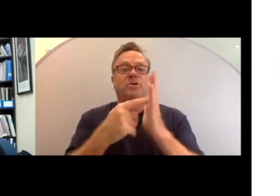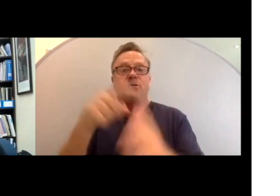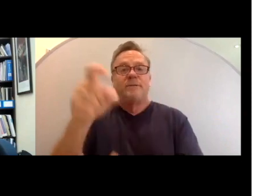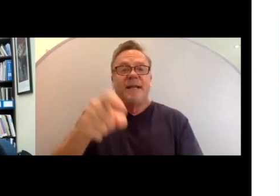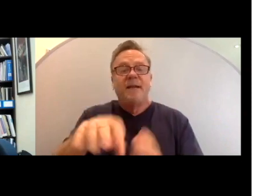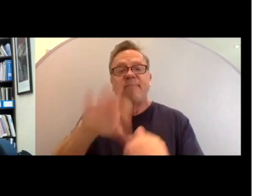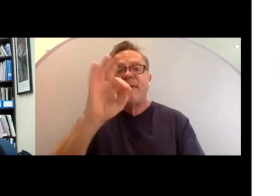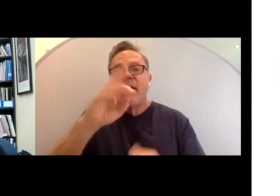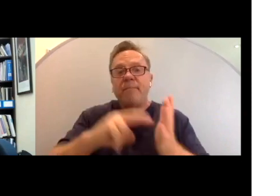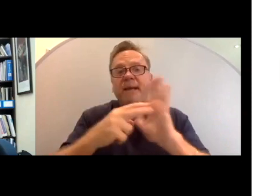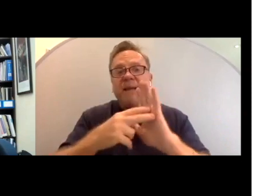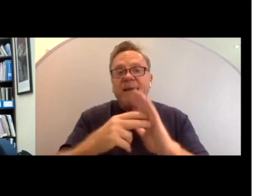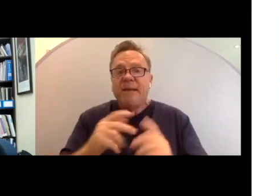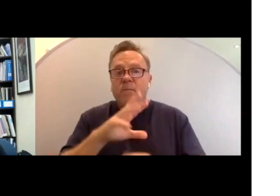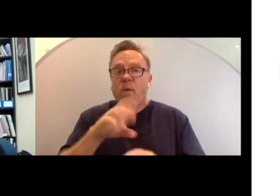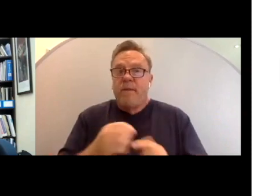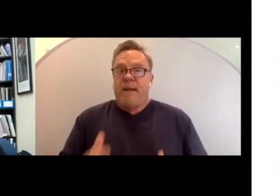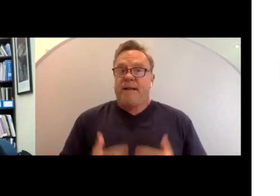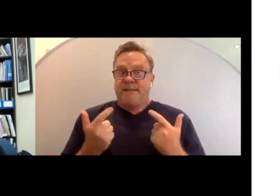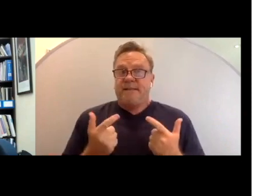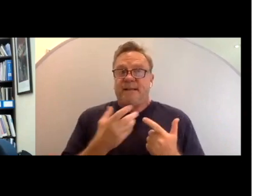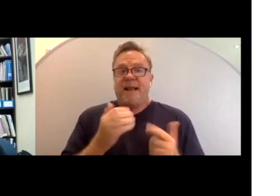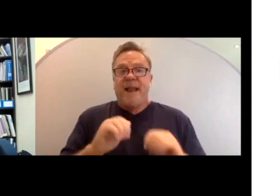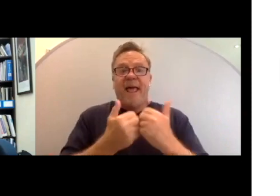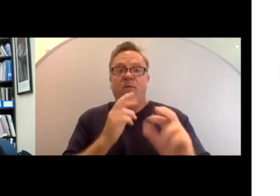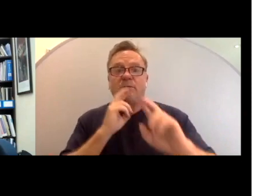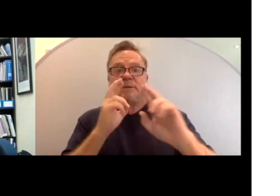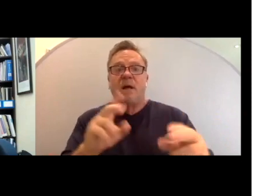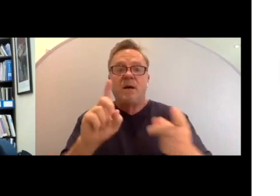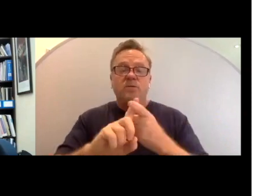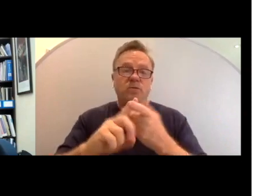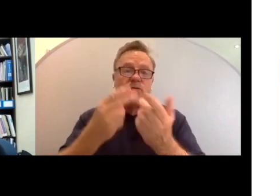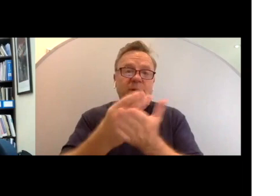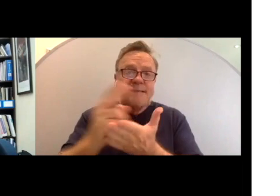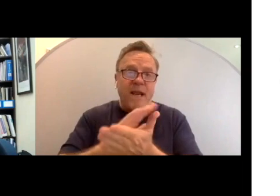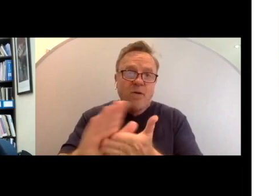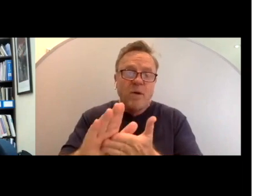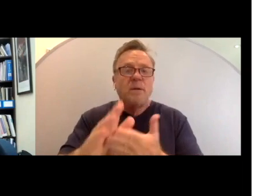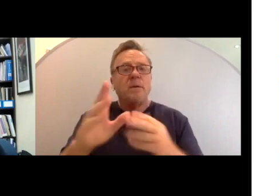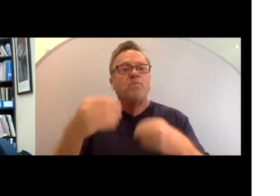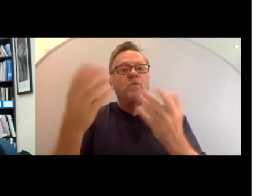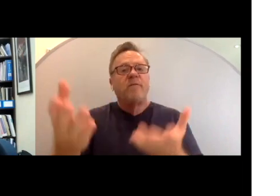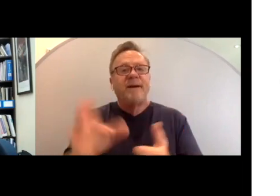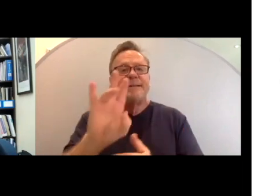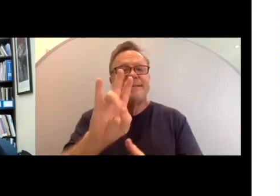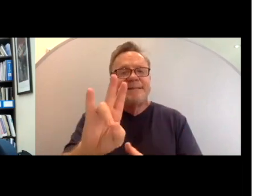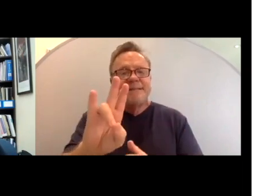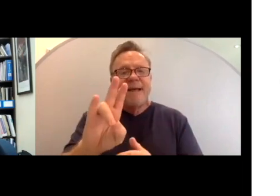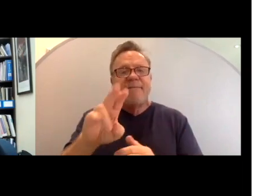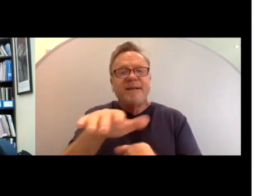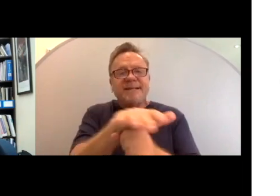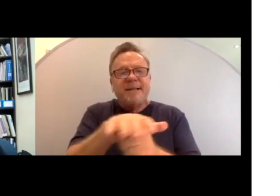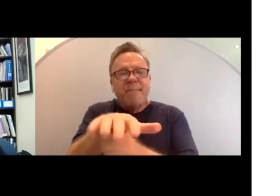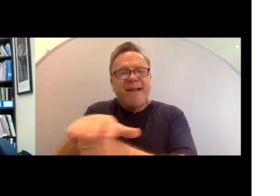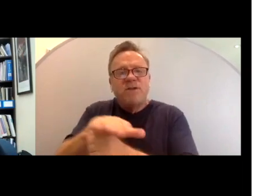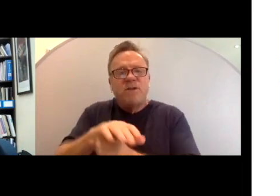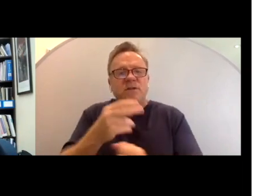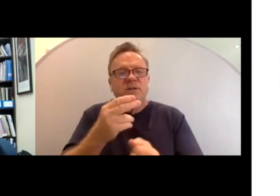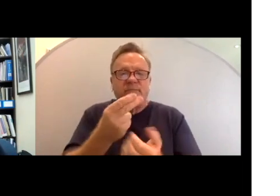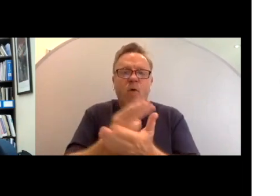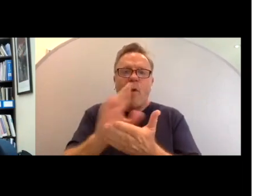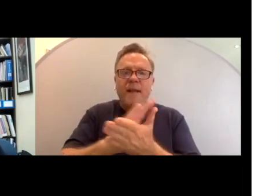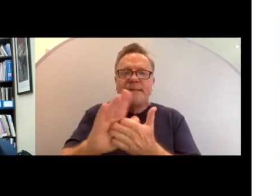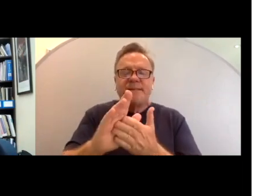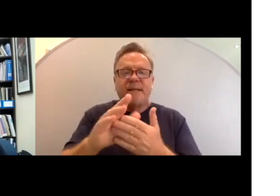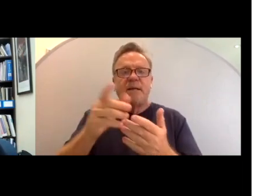meaning in existence and in which we respond to the sacred. It provides the seven dimensions of holistic assessment that would